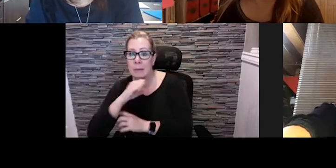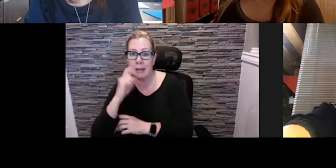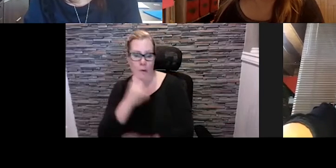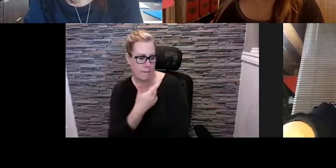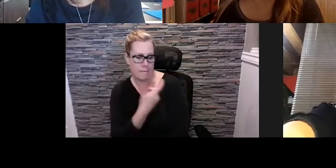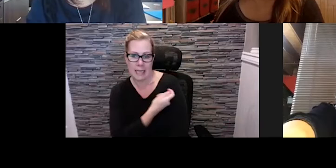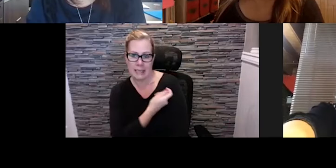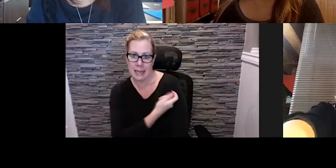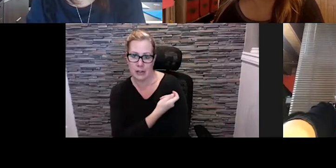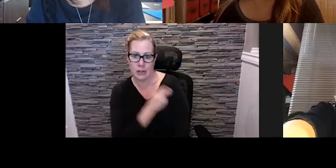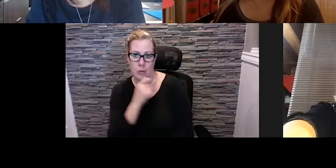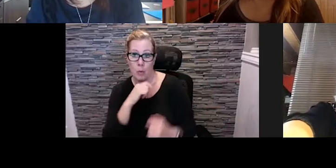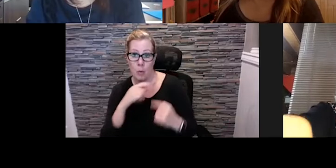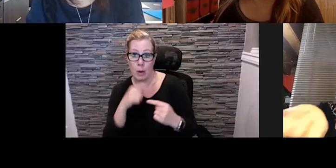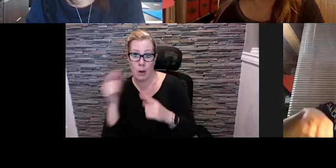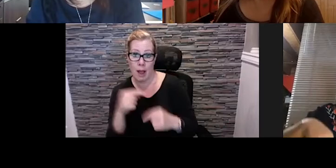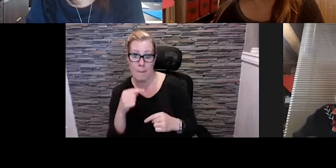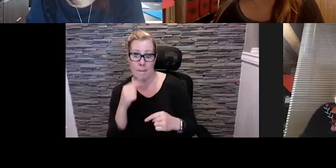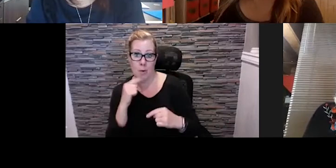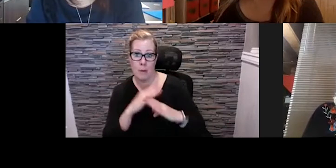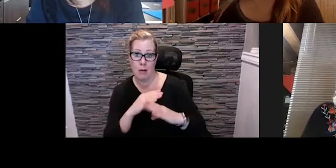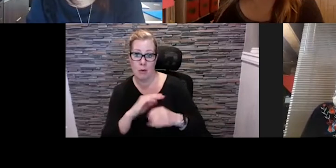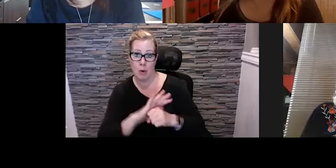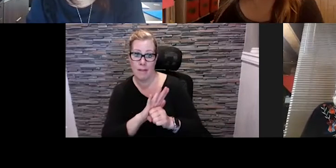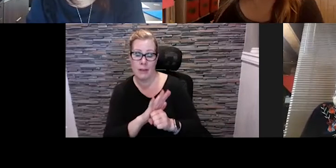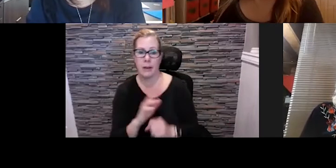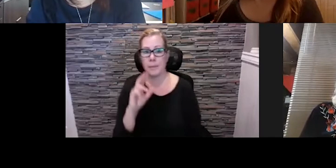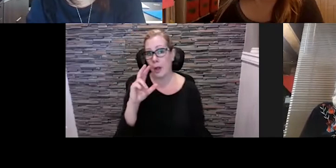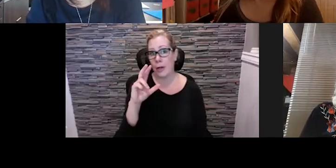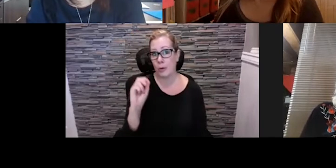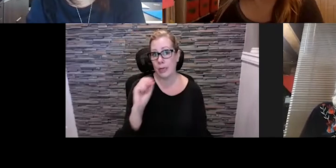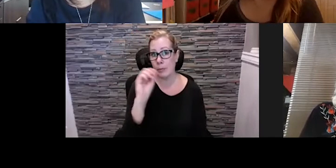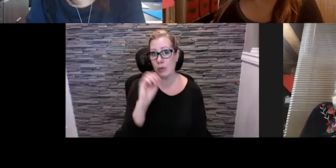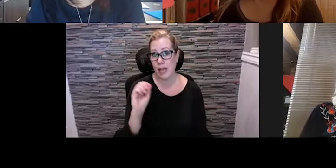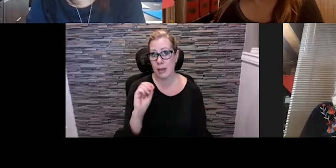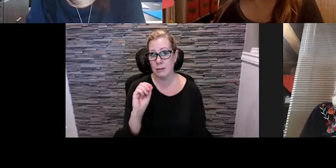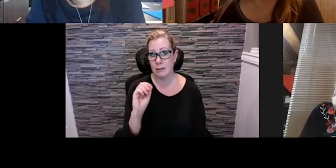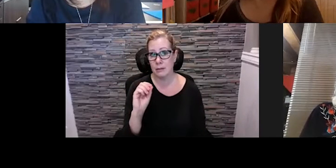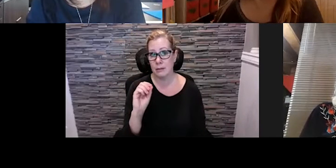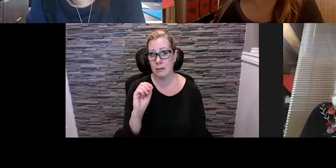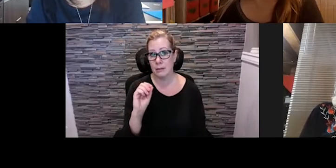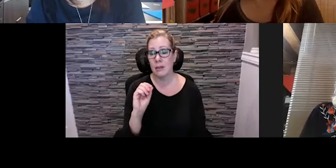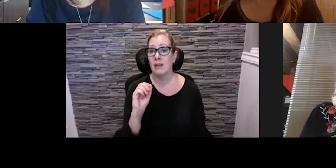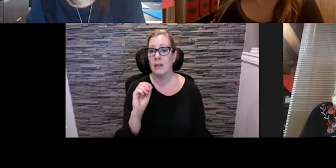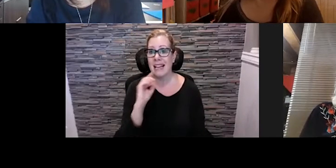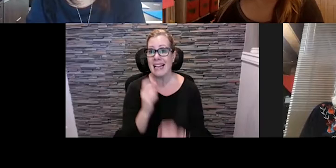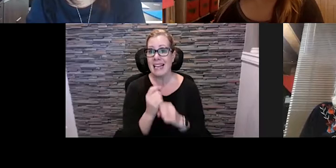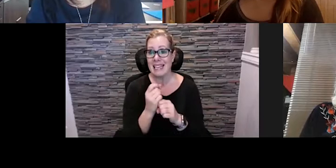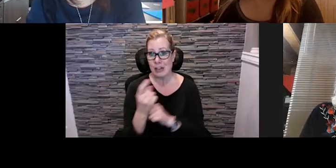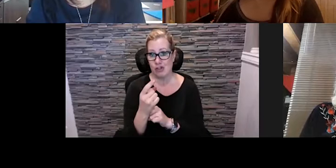we will likely have 30% of the population vaccinated by the fall of 2021.